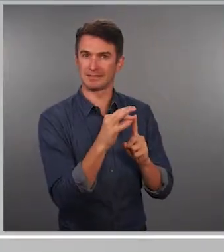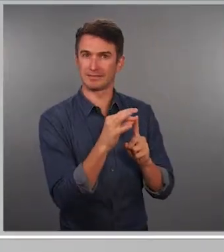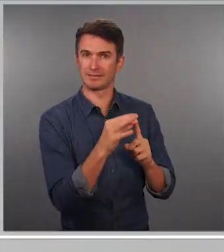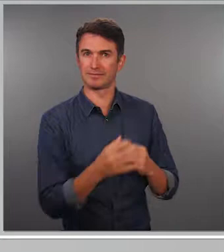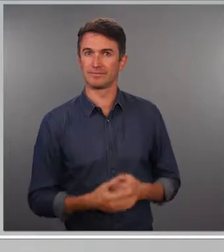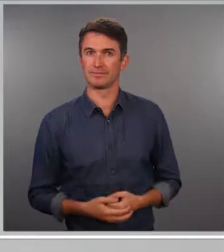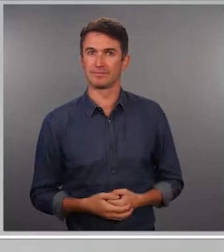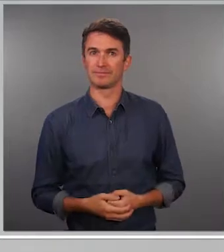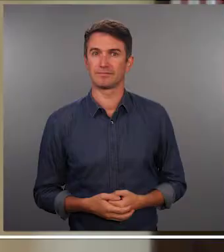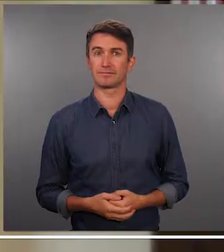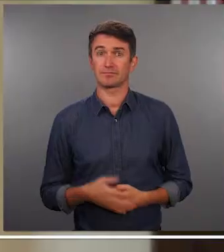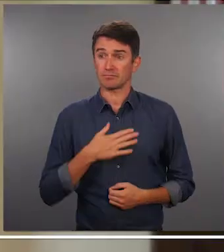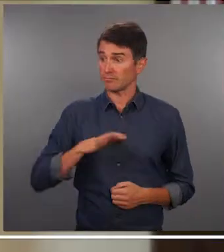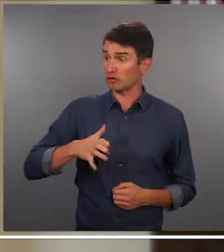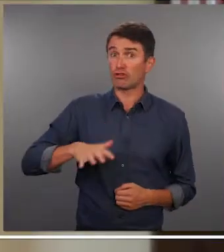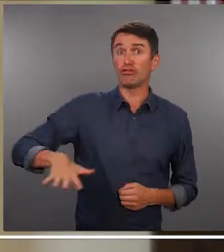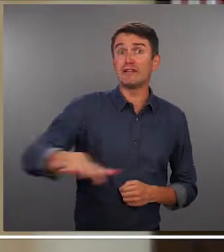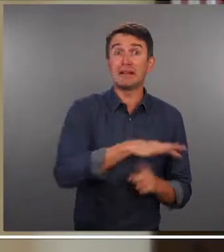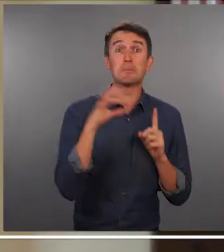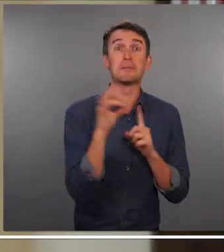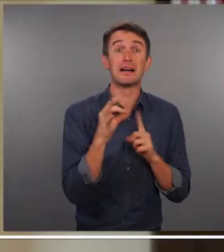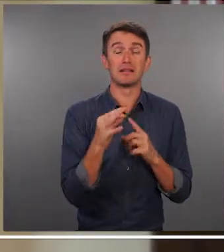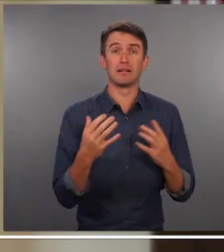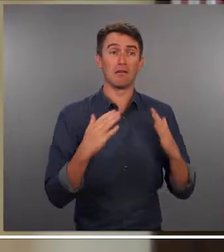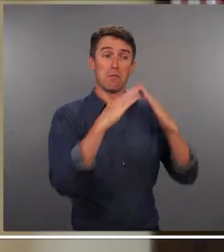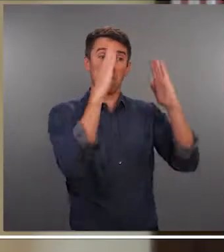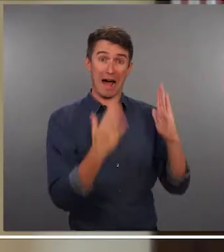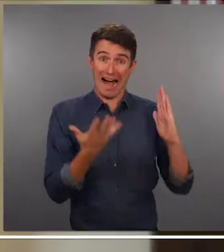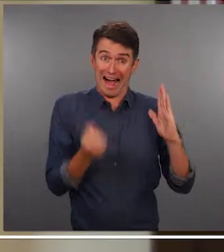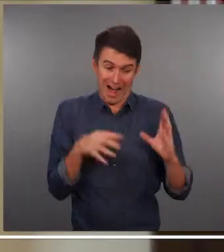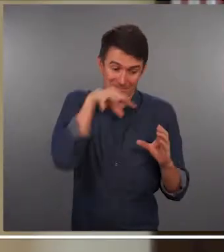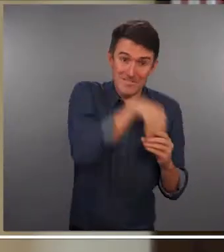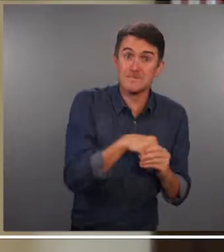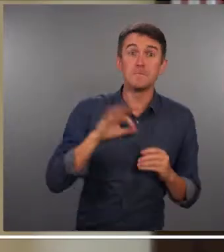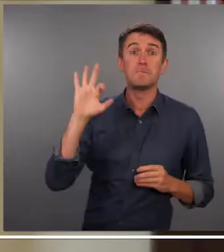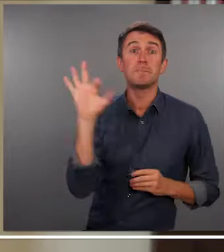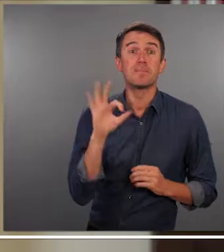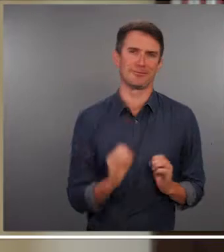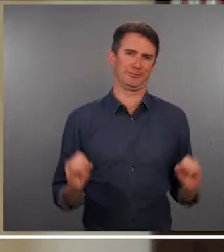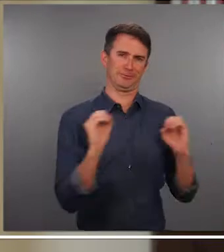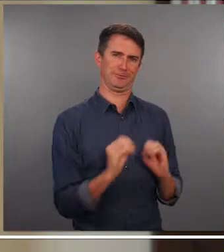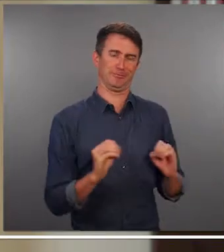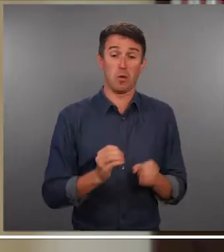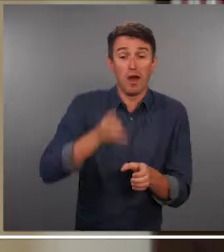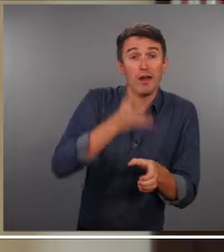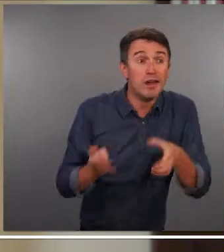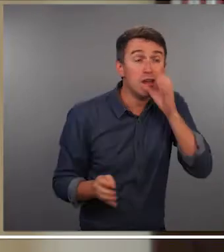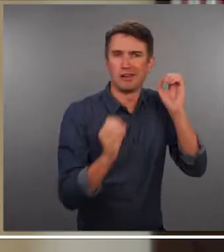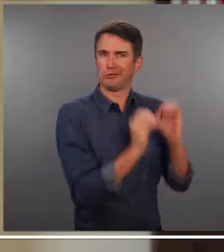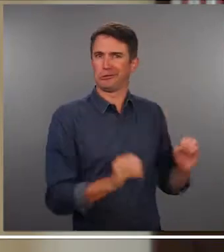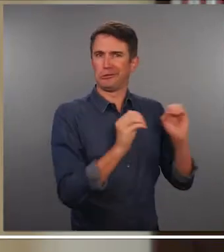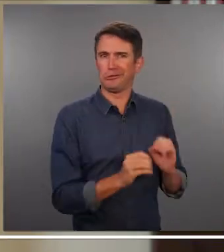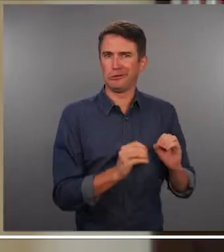Program, Pakistan Still in our country, we don't have in-house toilet facilities water, drinking water facilities, tap water,